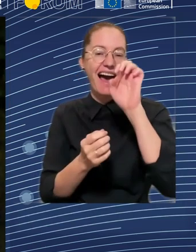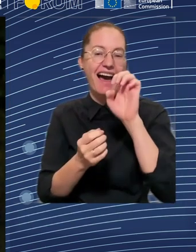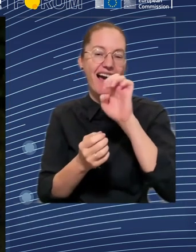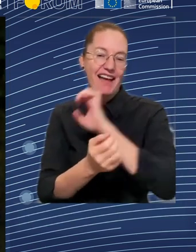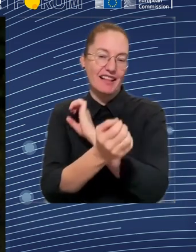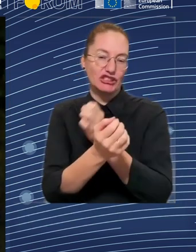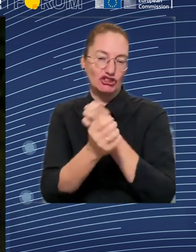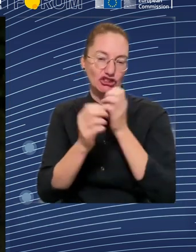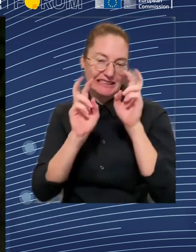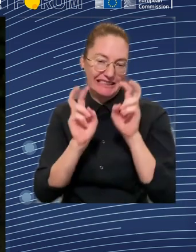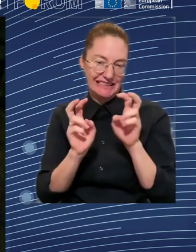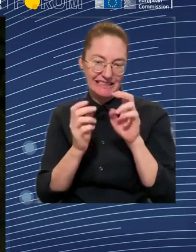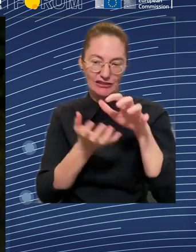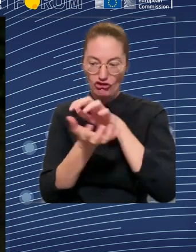direction.